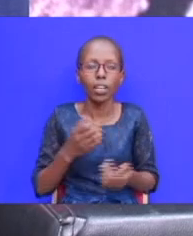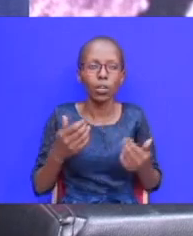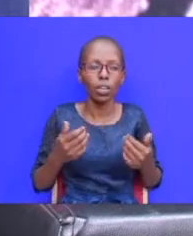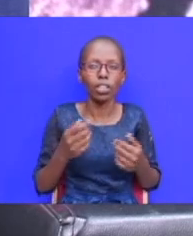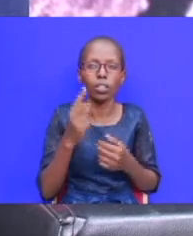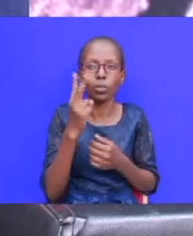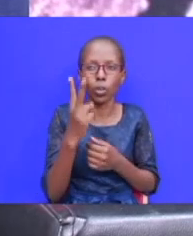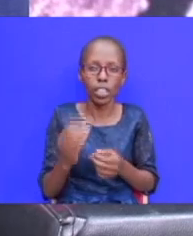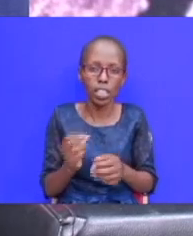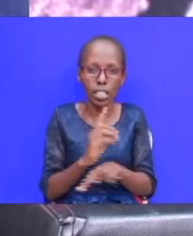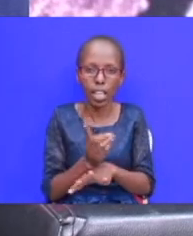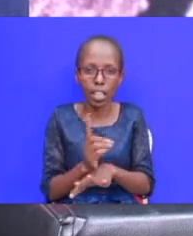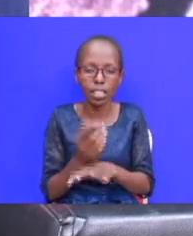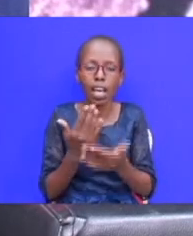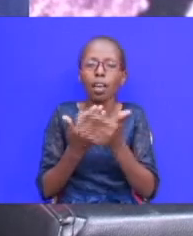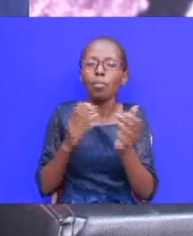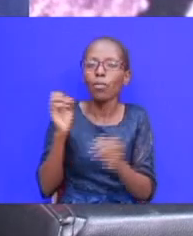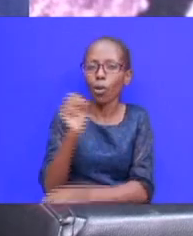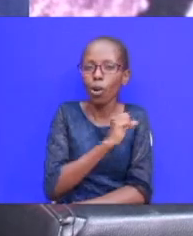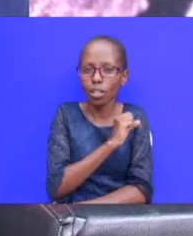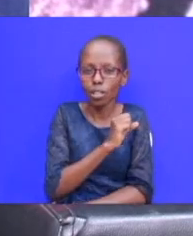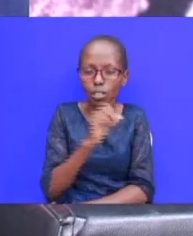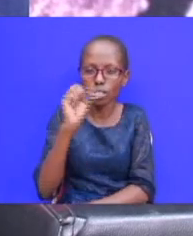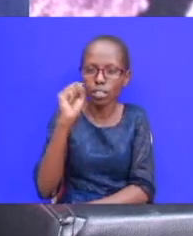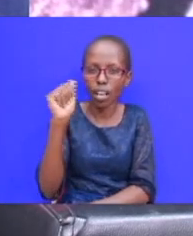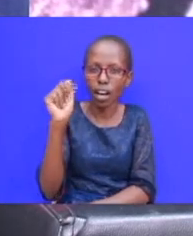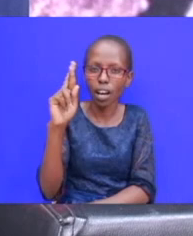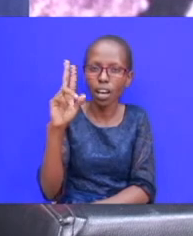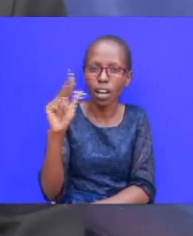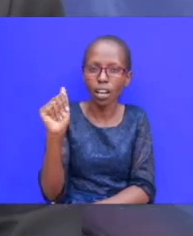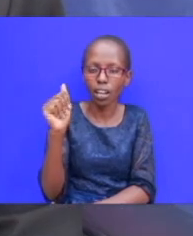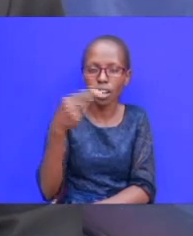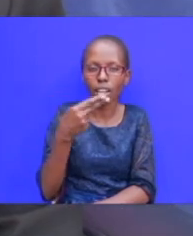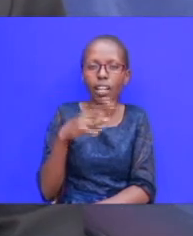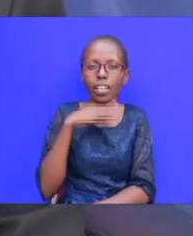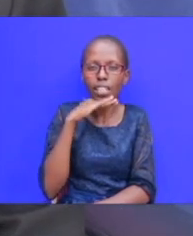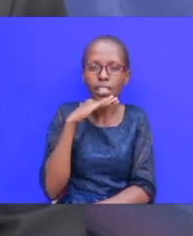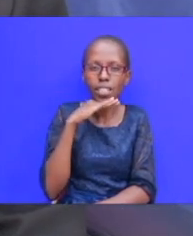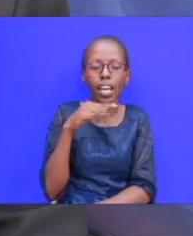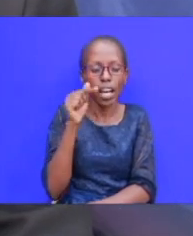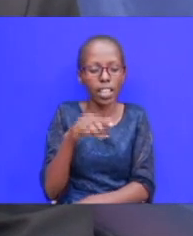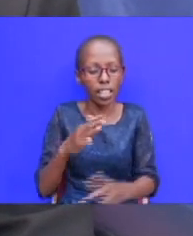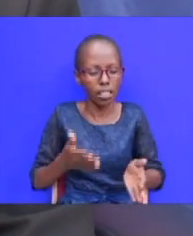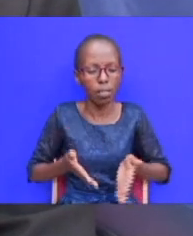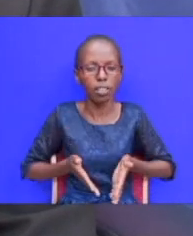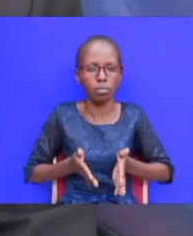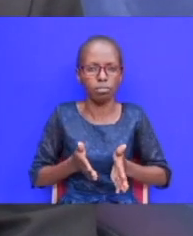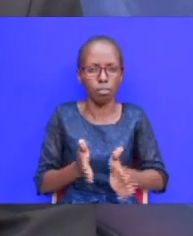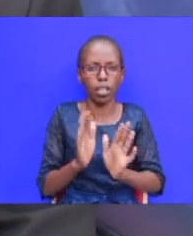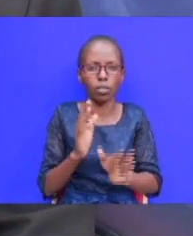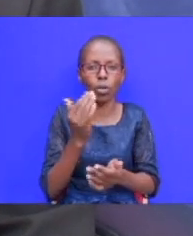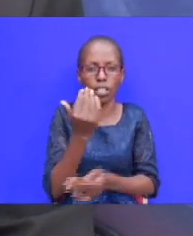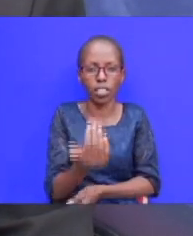in 20 seconds before sarah dies yes sarah gives birth to a child and this child it was not not sarah